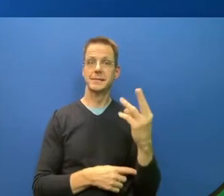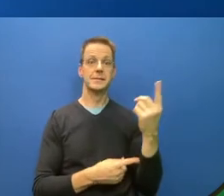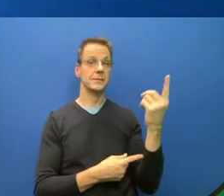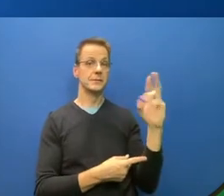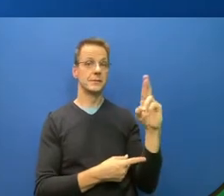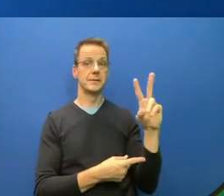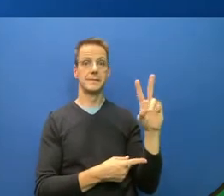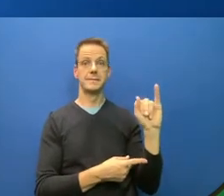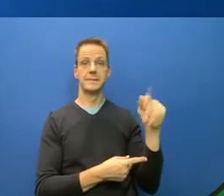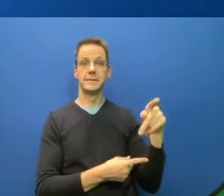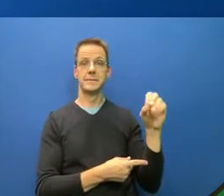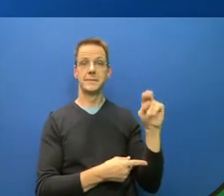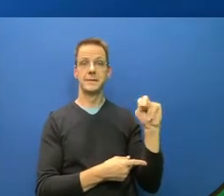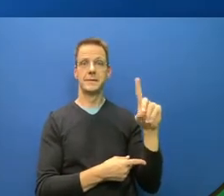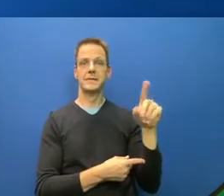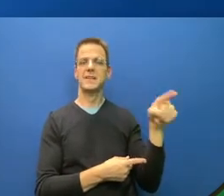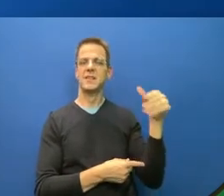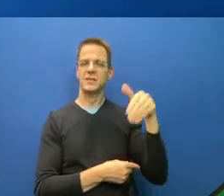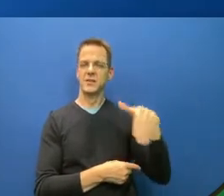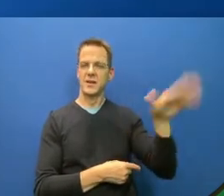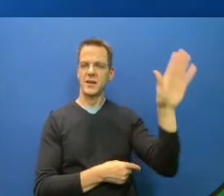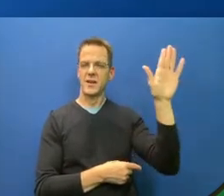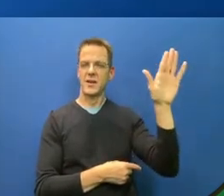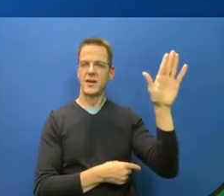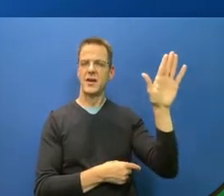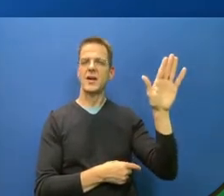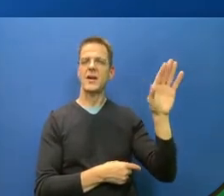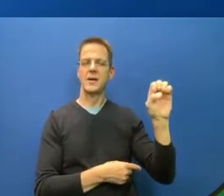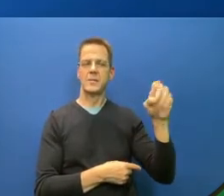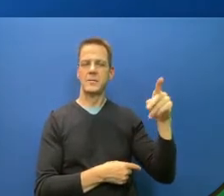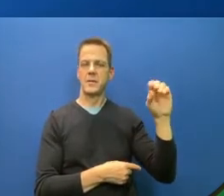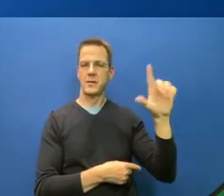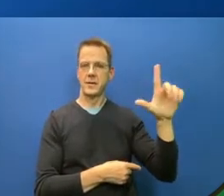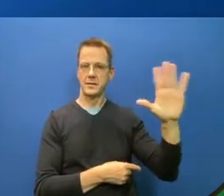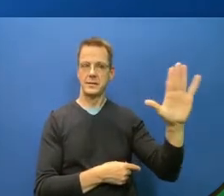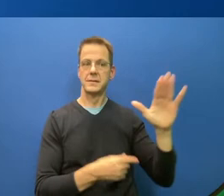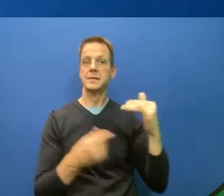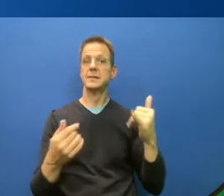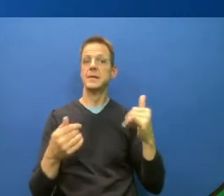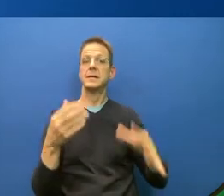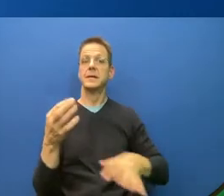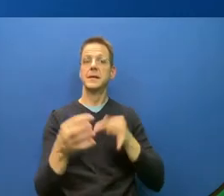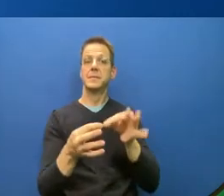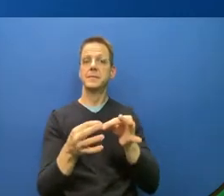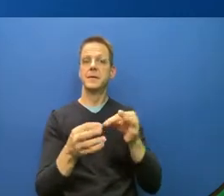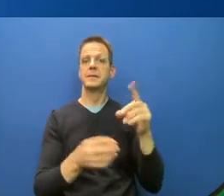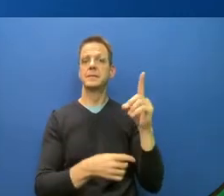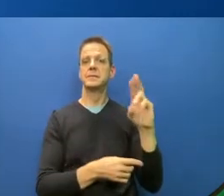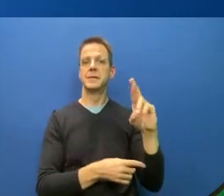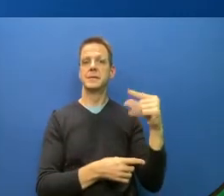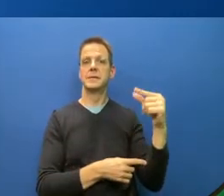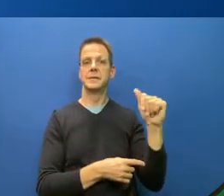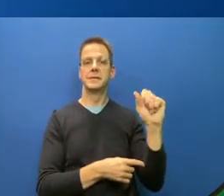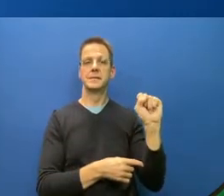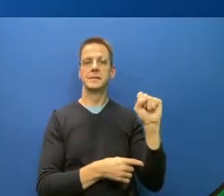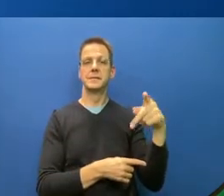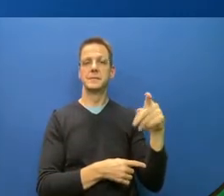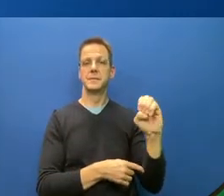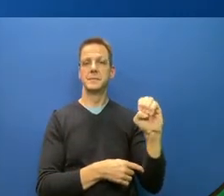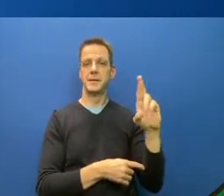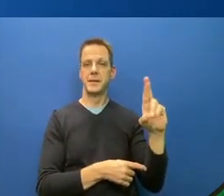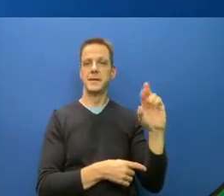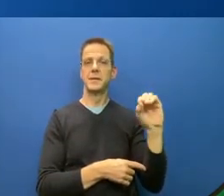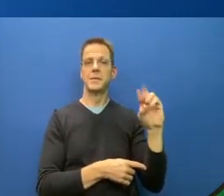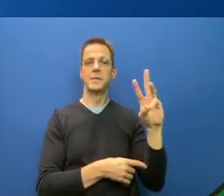Dr. Gasparovic. Dr. Gasparovic will also begin today's panel conversation as we look towards preventing the fifth wave in Alberta.